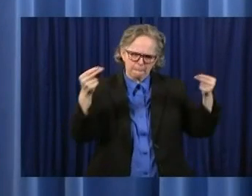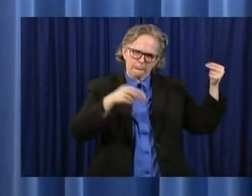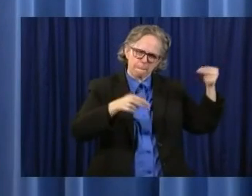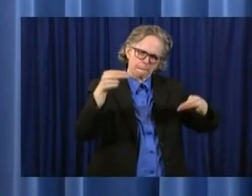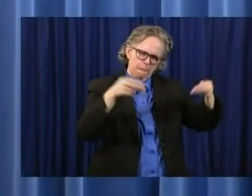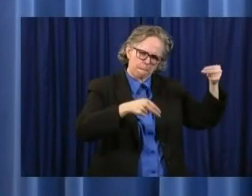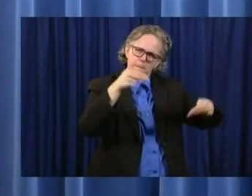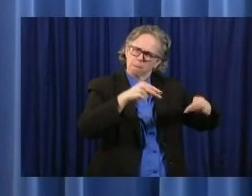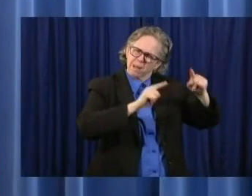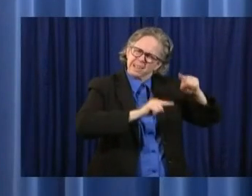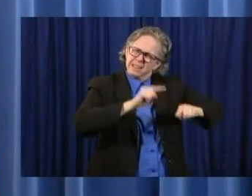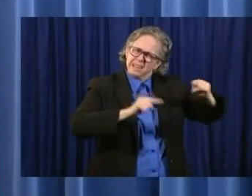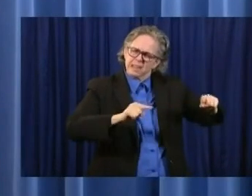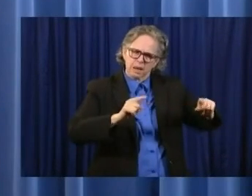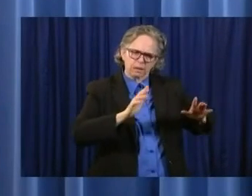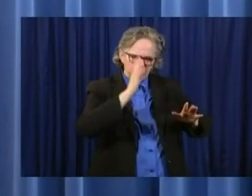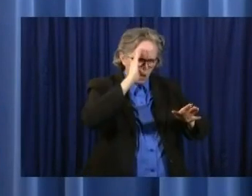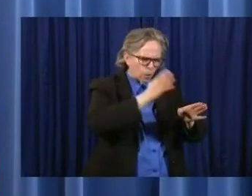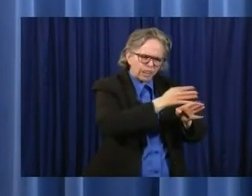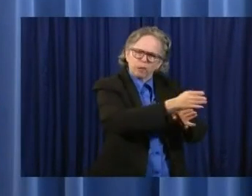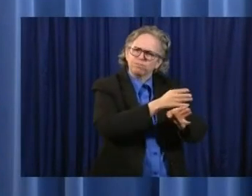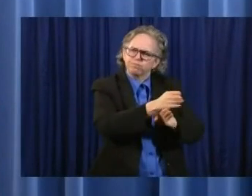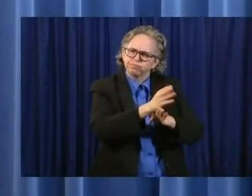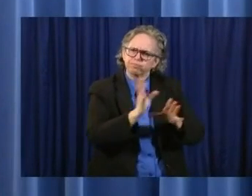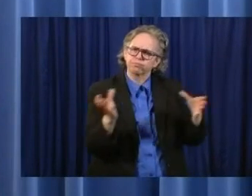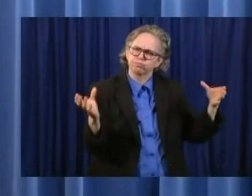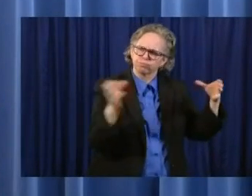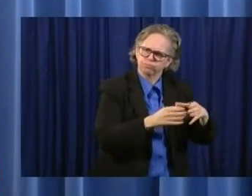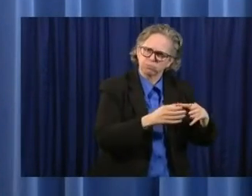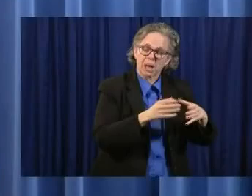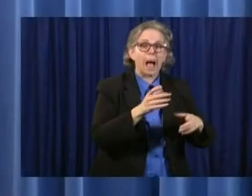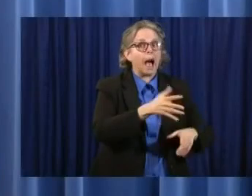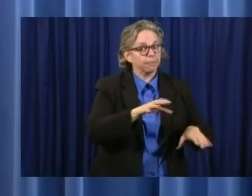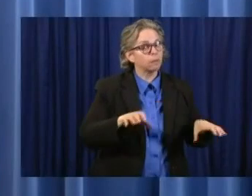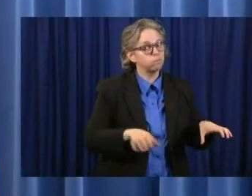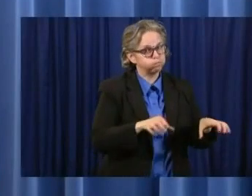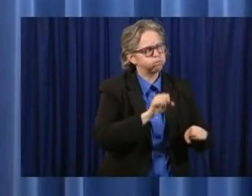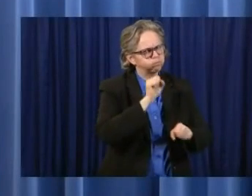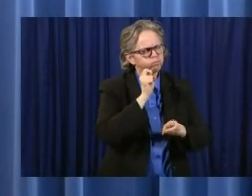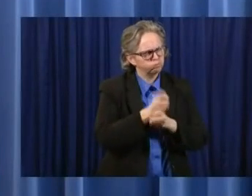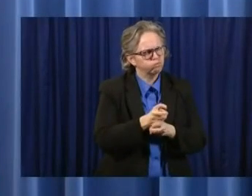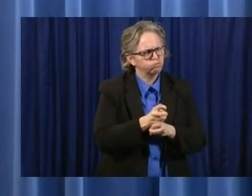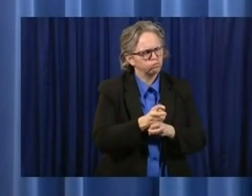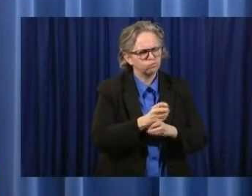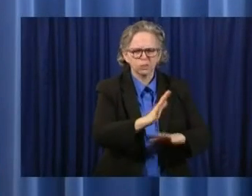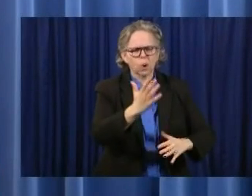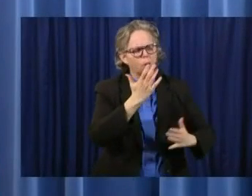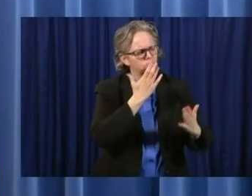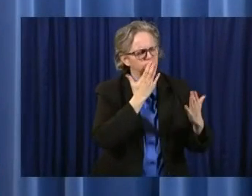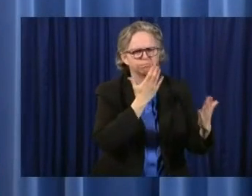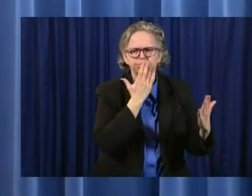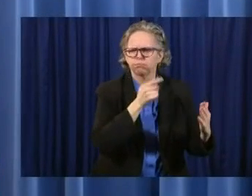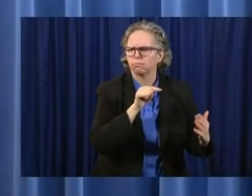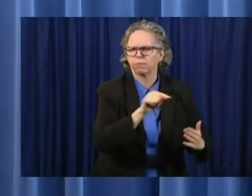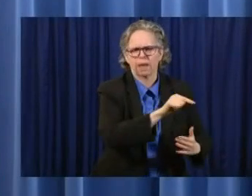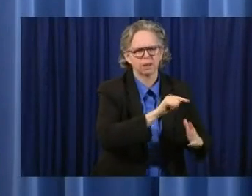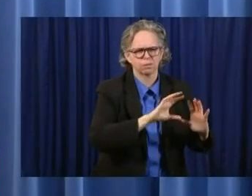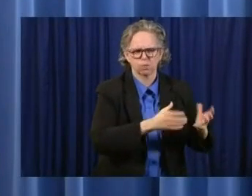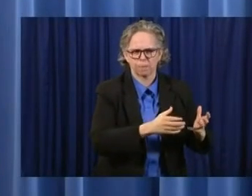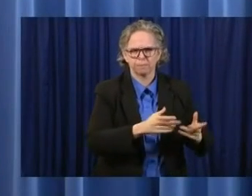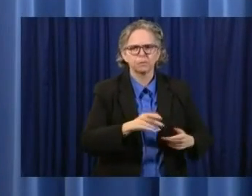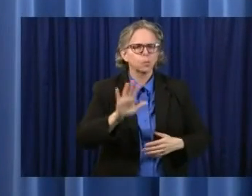very, very hard, and I'm grateful for that work, and you'll have the opportunity to see the results of that in the next